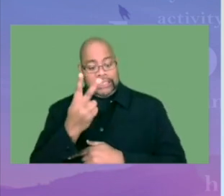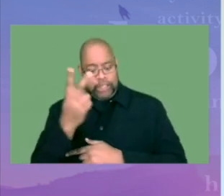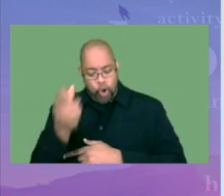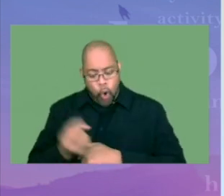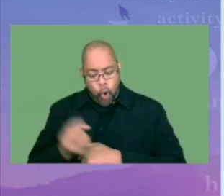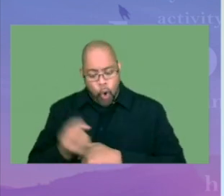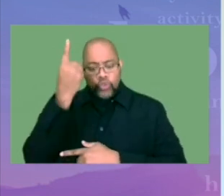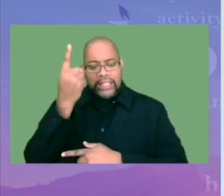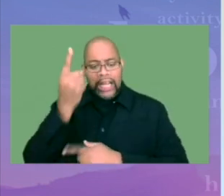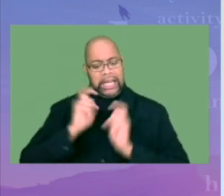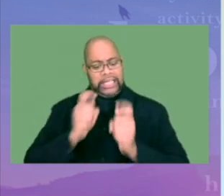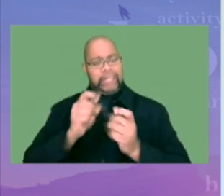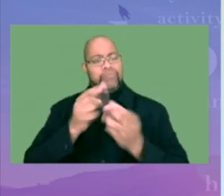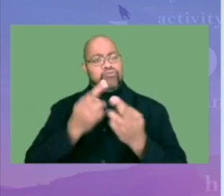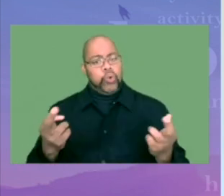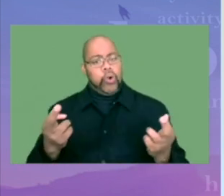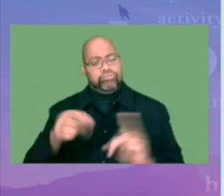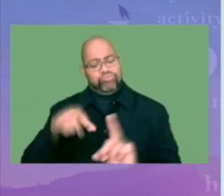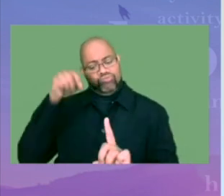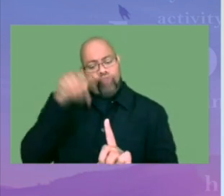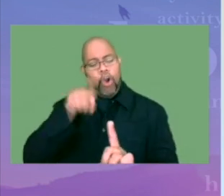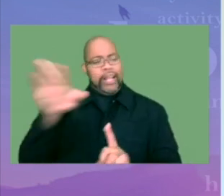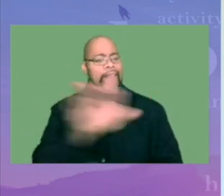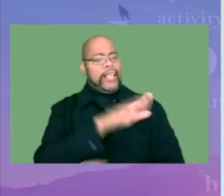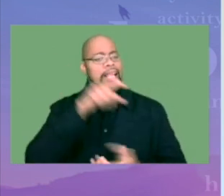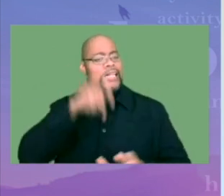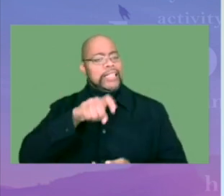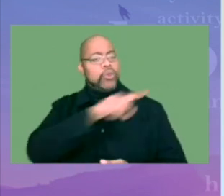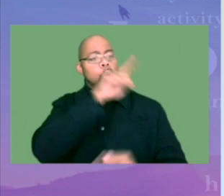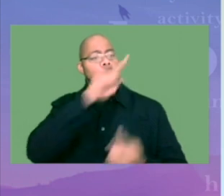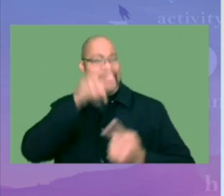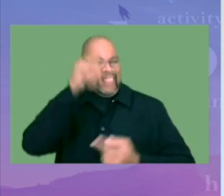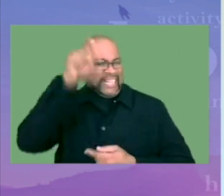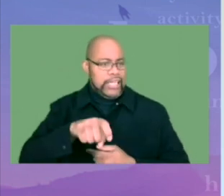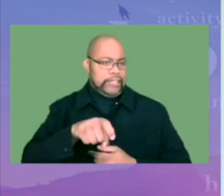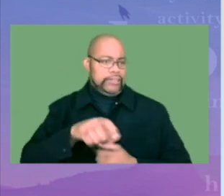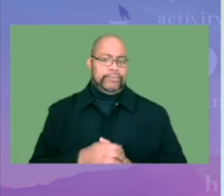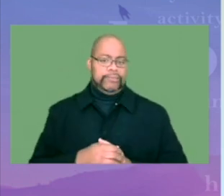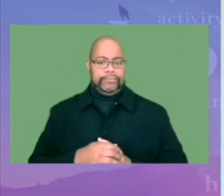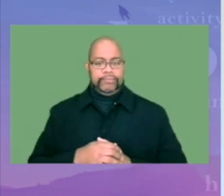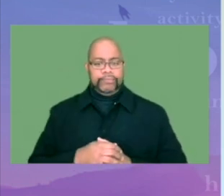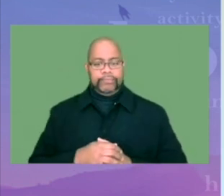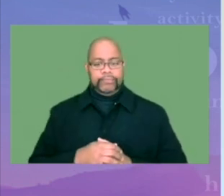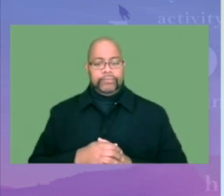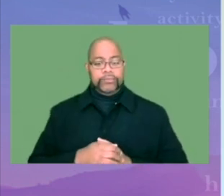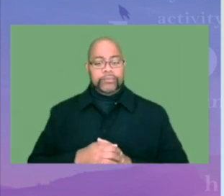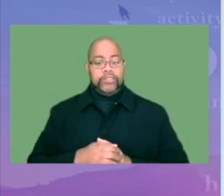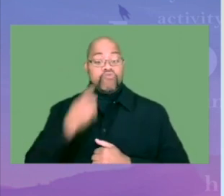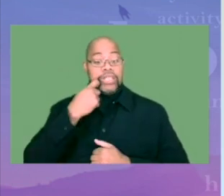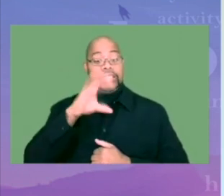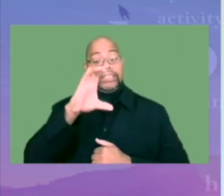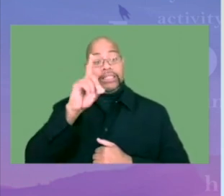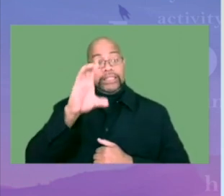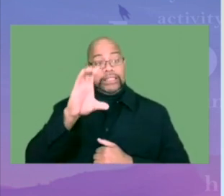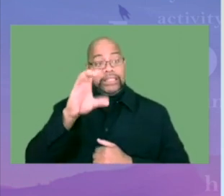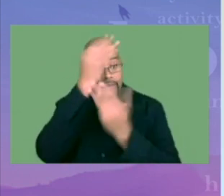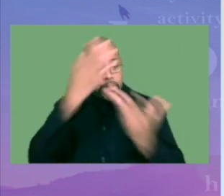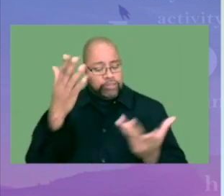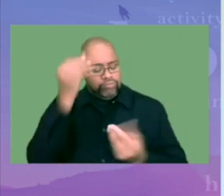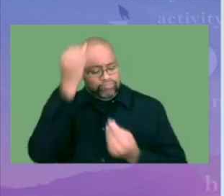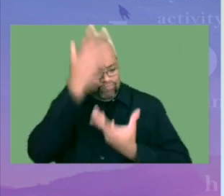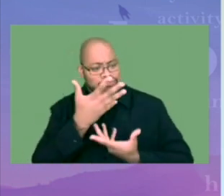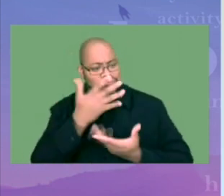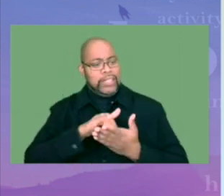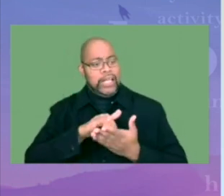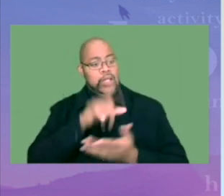organized to see, understand, and deploy resources targeted to their needs when they need them. Recent